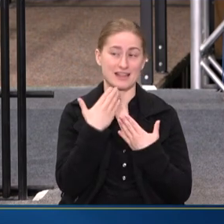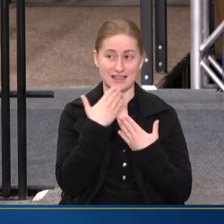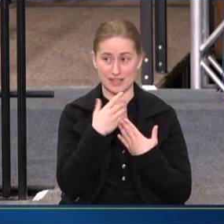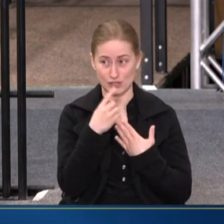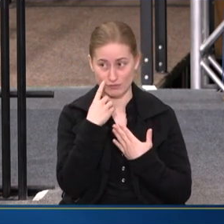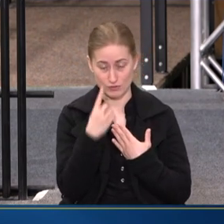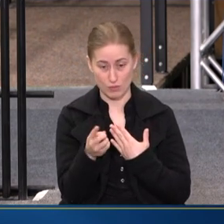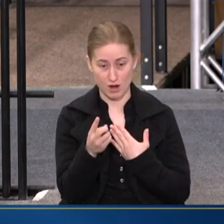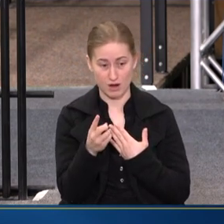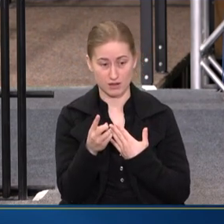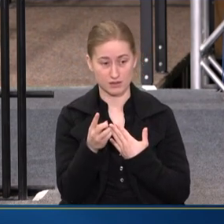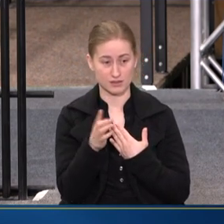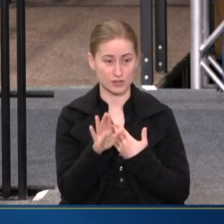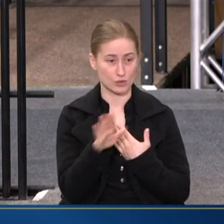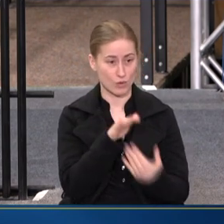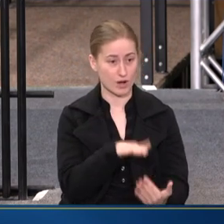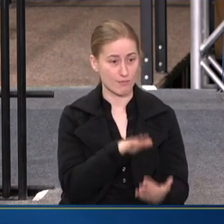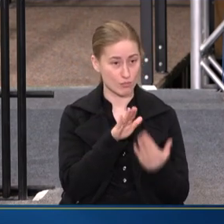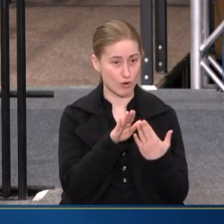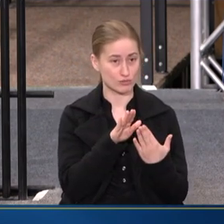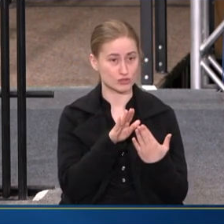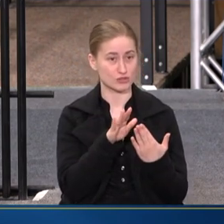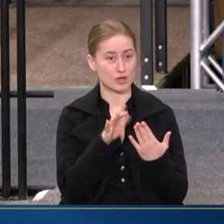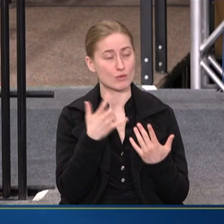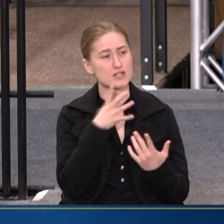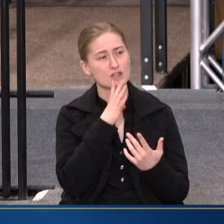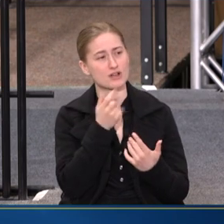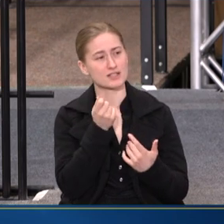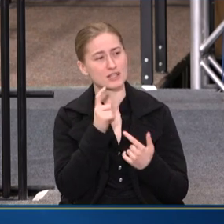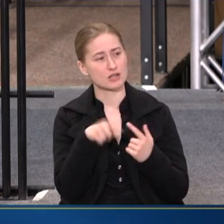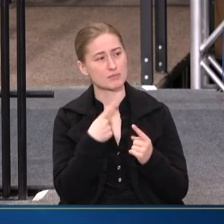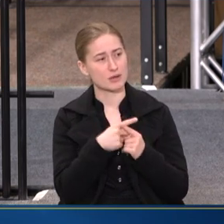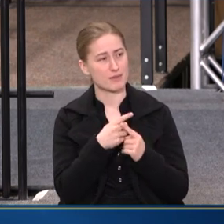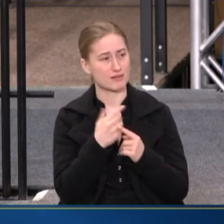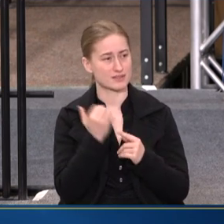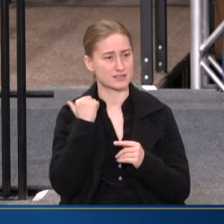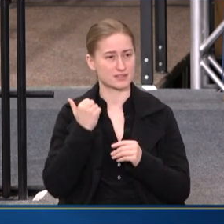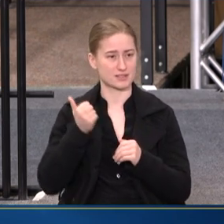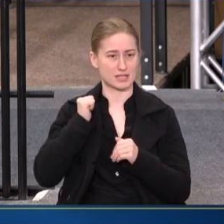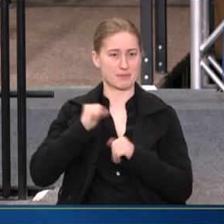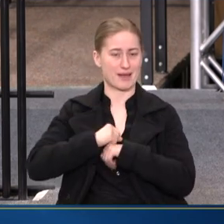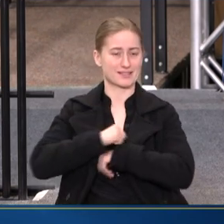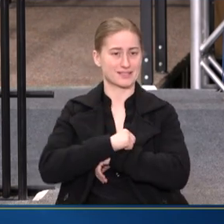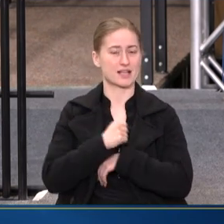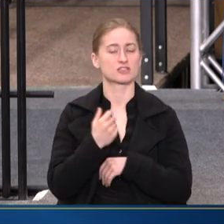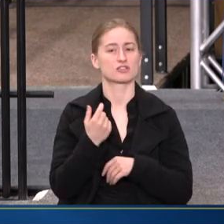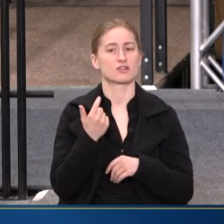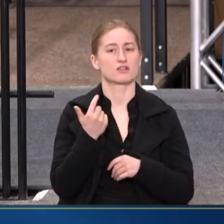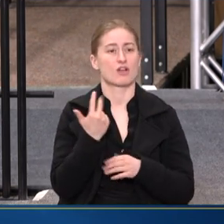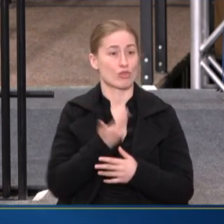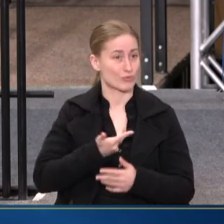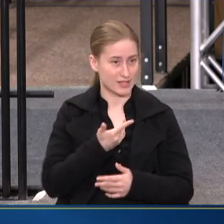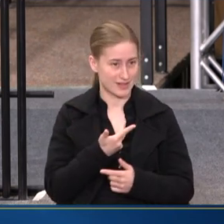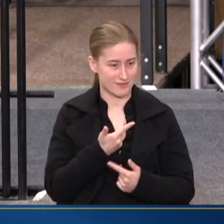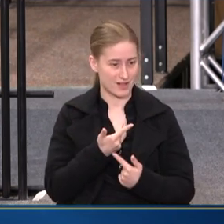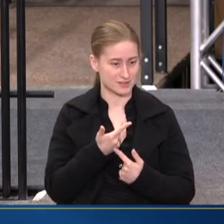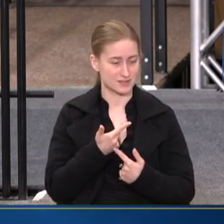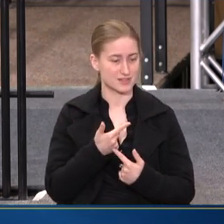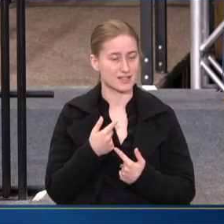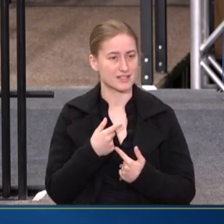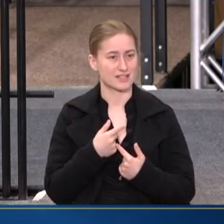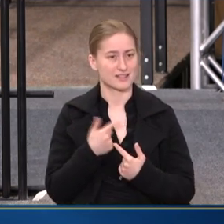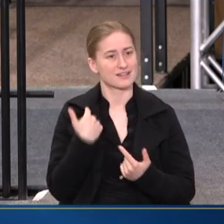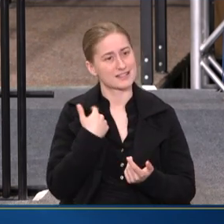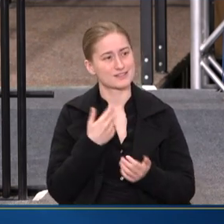your approach to, and we talked a little bit about this backstage, I think all three of us, that it is not, and it is a